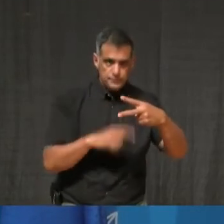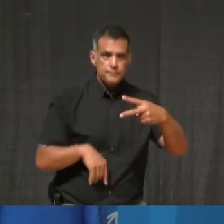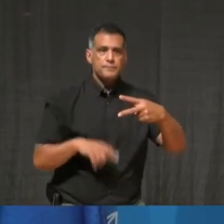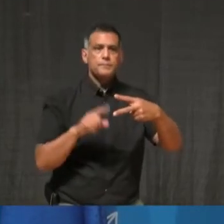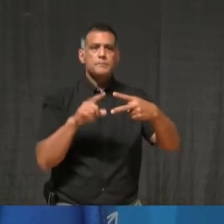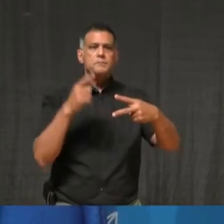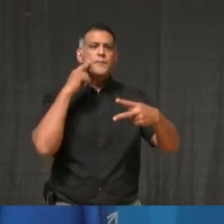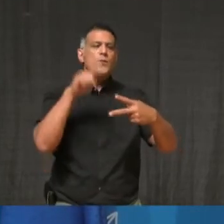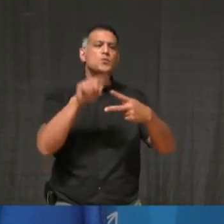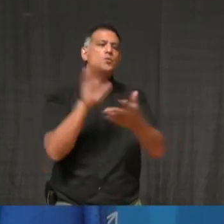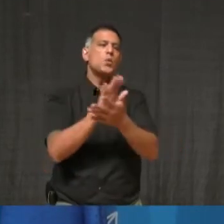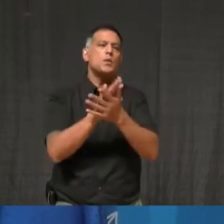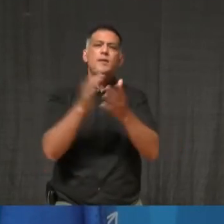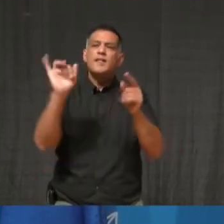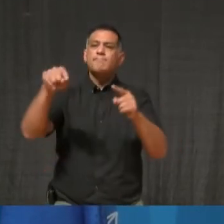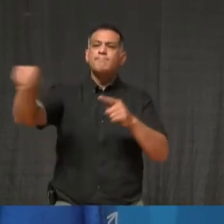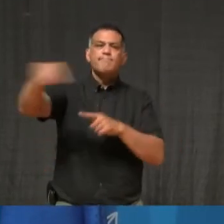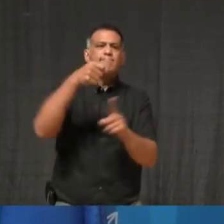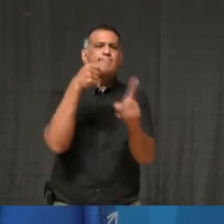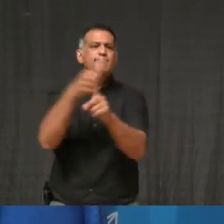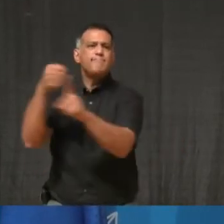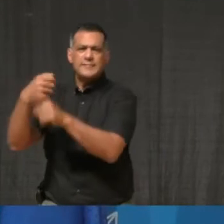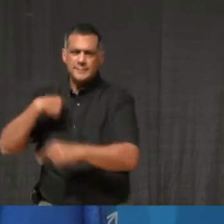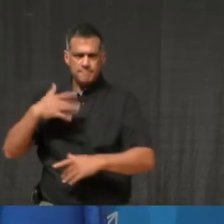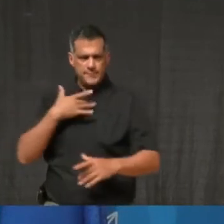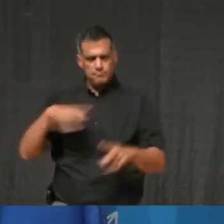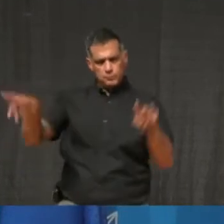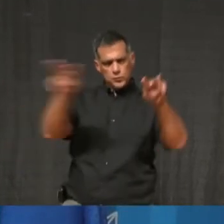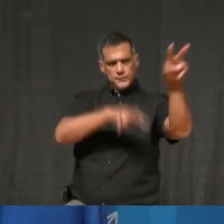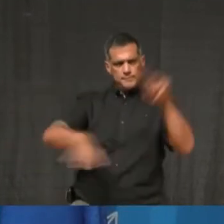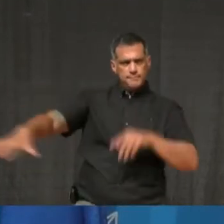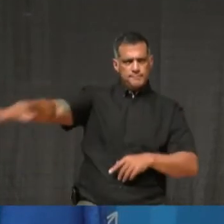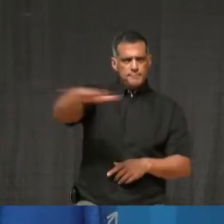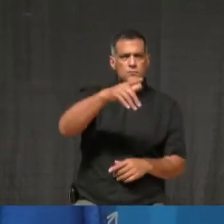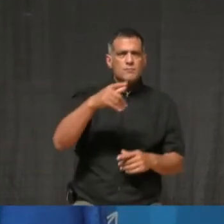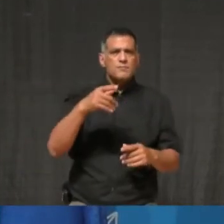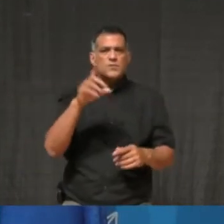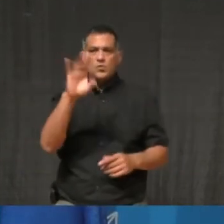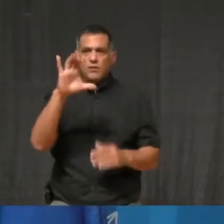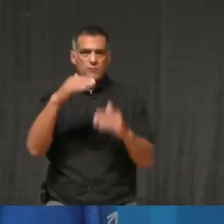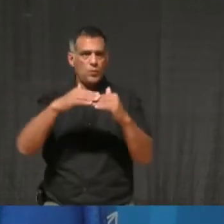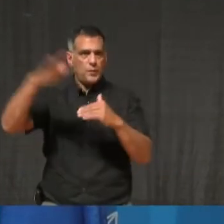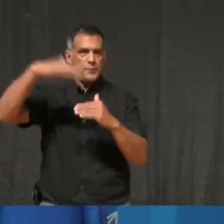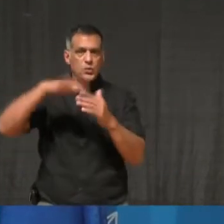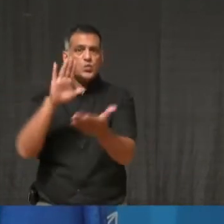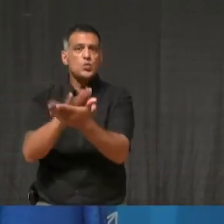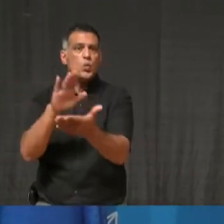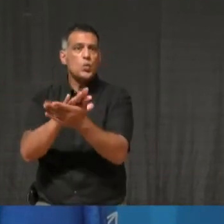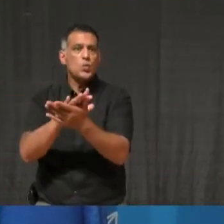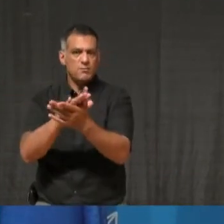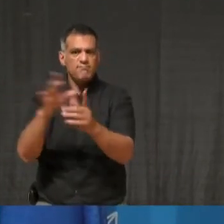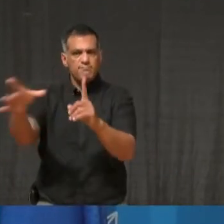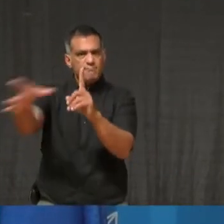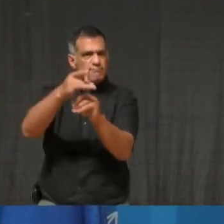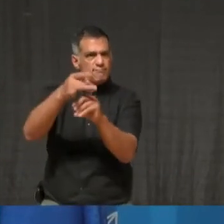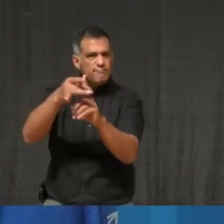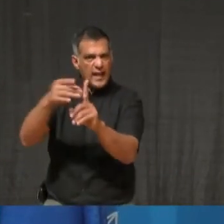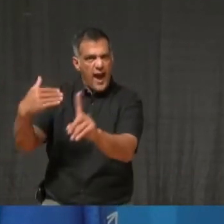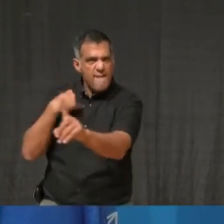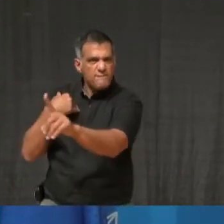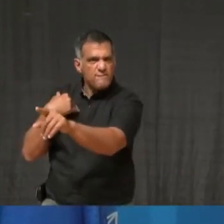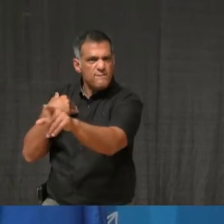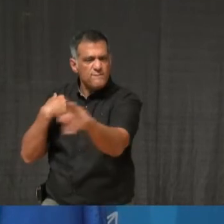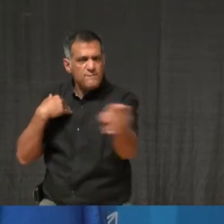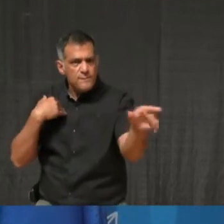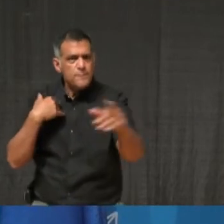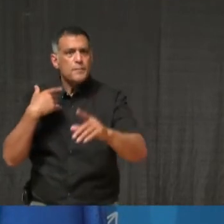in Peel, and we're at a point where more than 100 schools have active cases. It's averaging roughly one in four schools in the region have at least